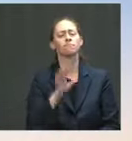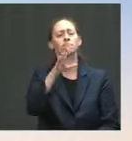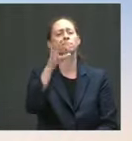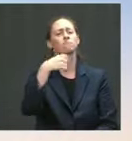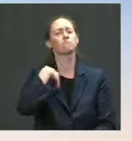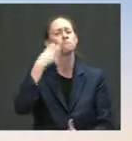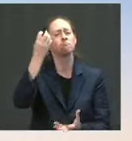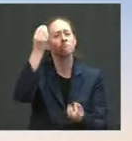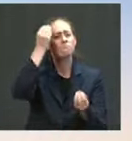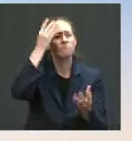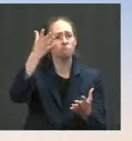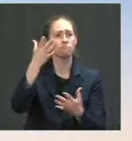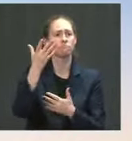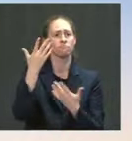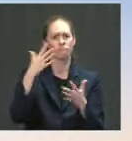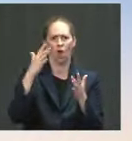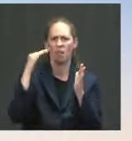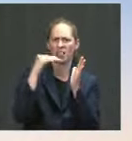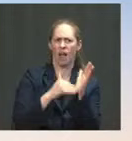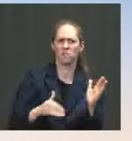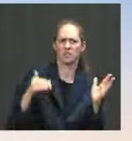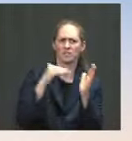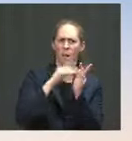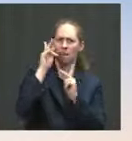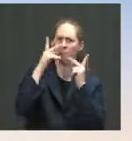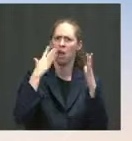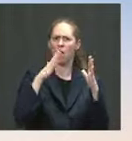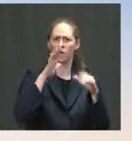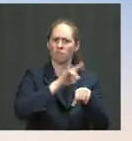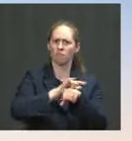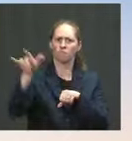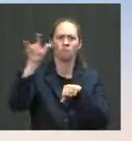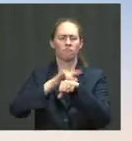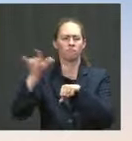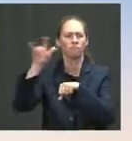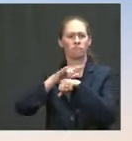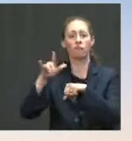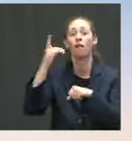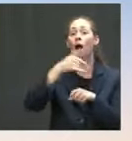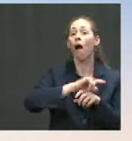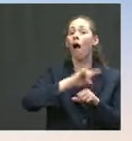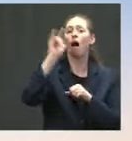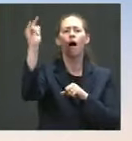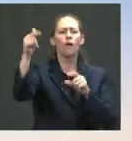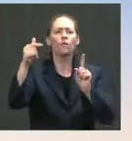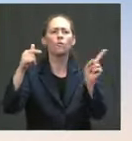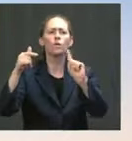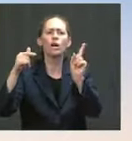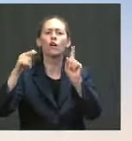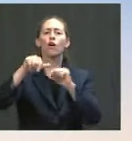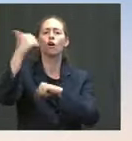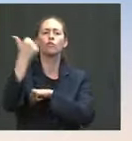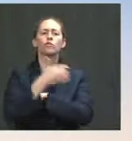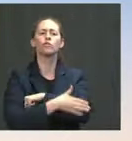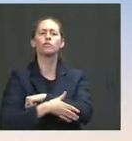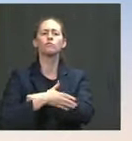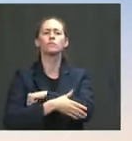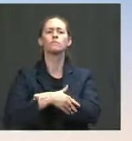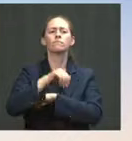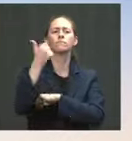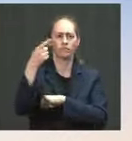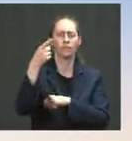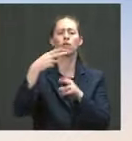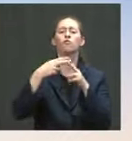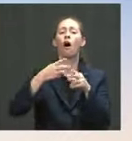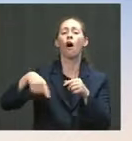of people, who are departing Afghanistan, who are going to third countries, lily pads, as we've been calling them, and where additional vetting can take place, either